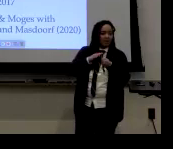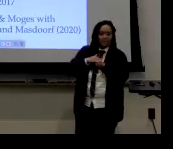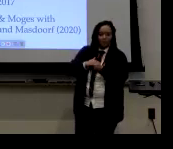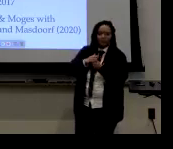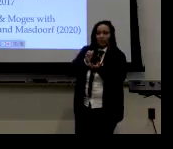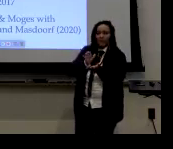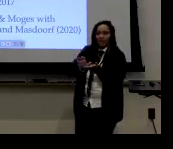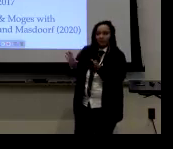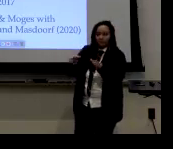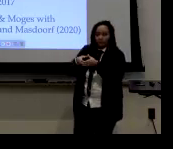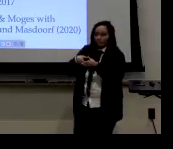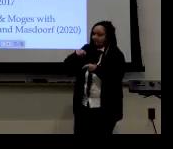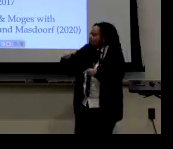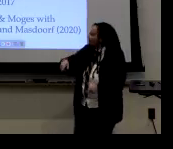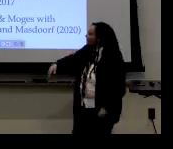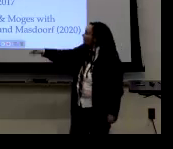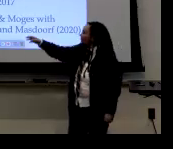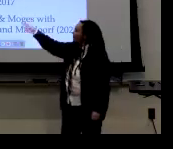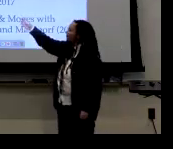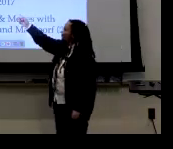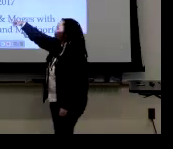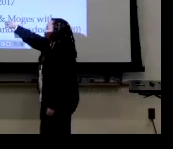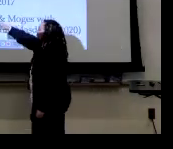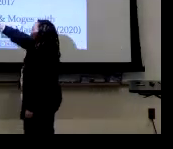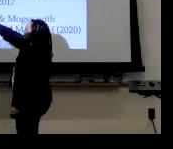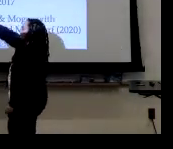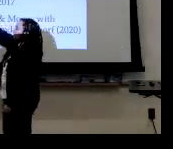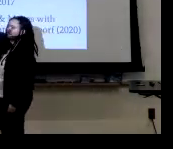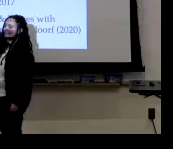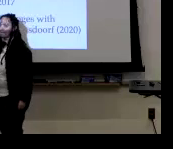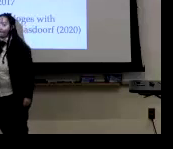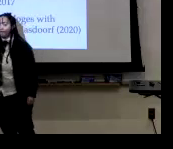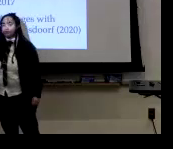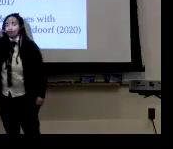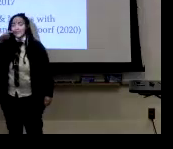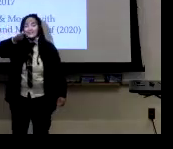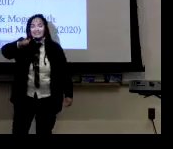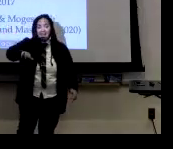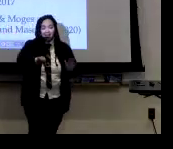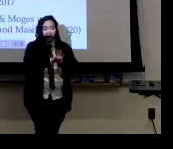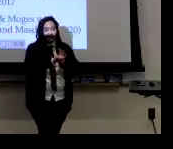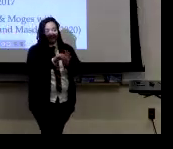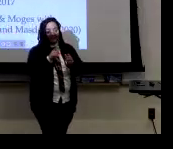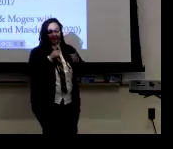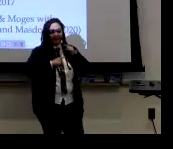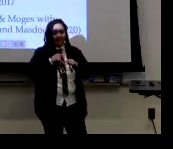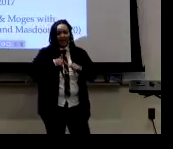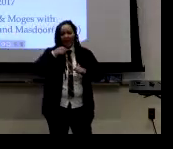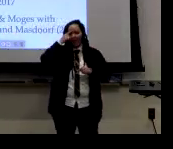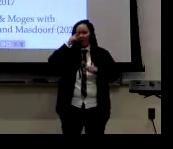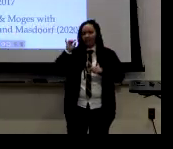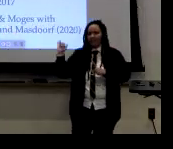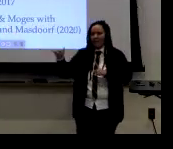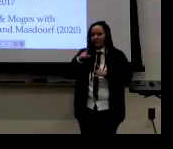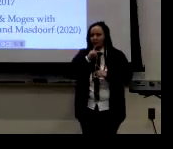box in big picture. And also some of these are about the marginalized communities as well. There's